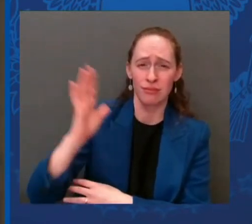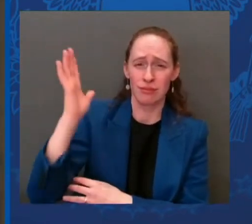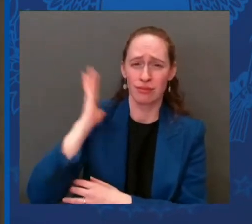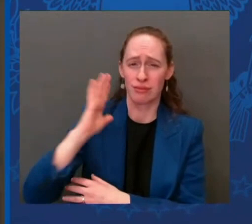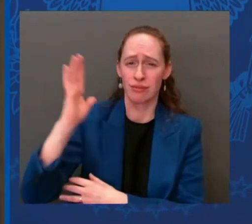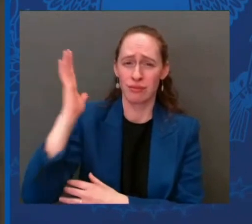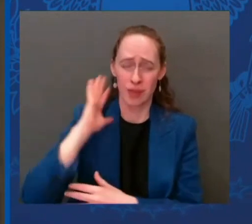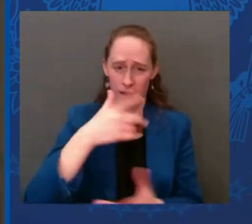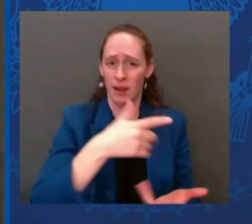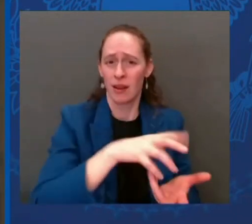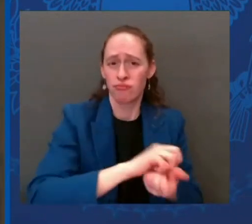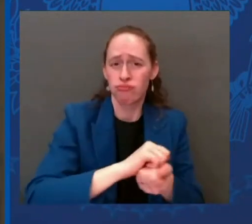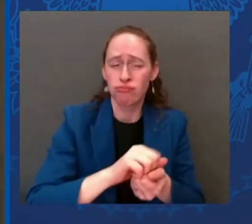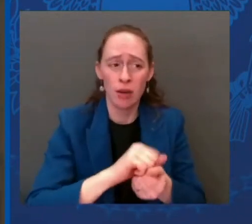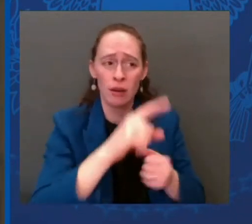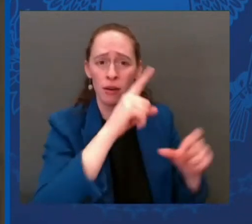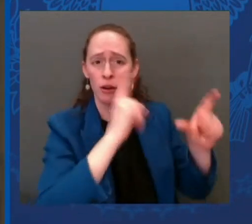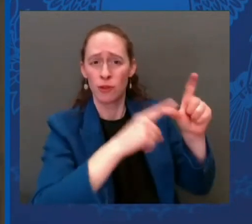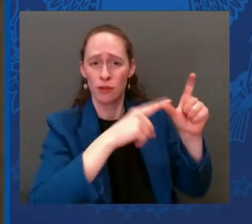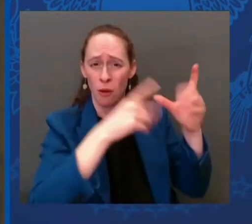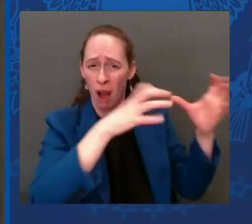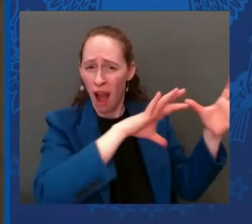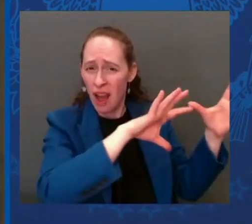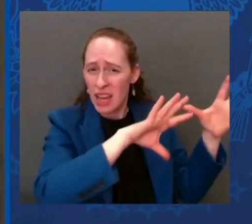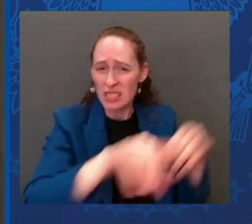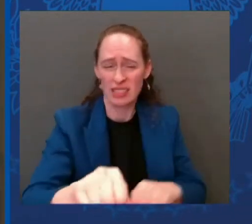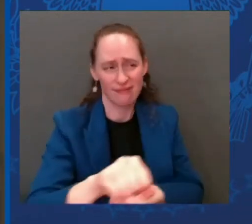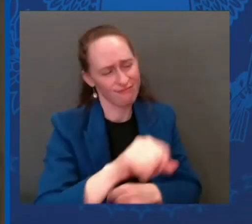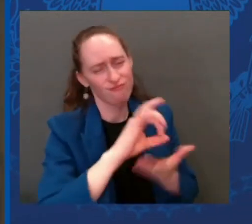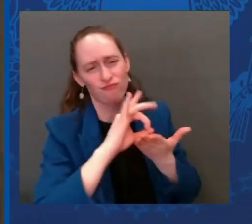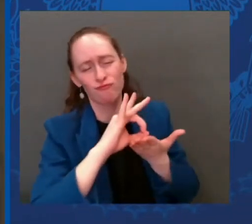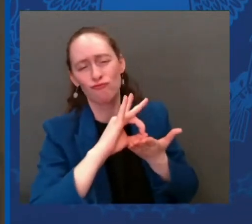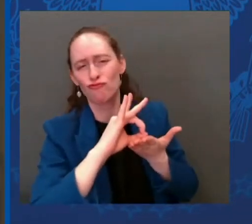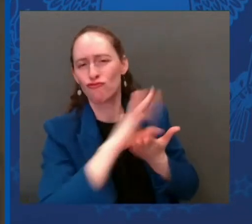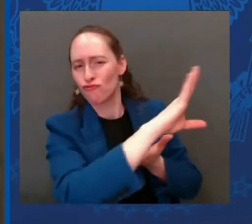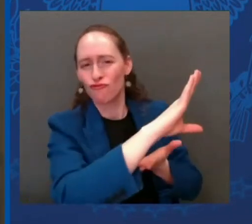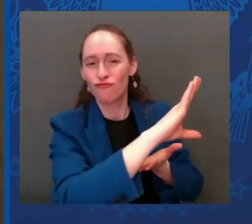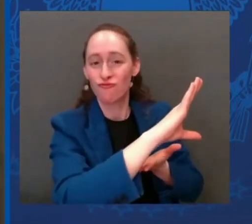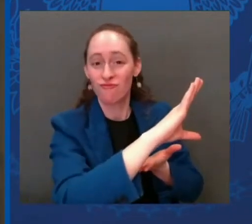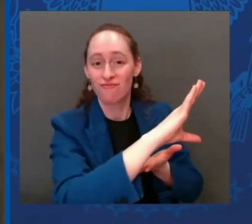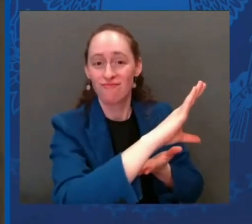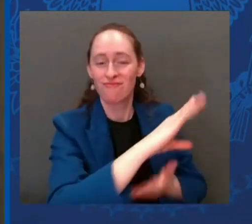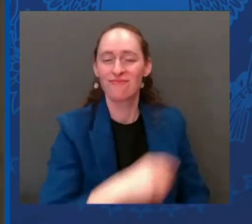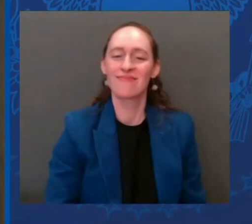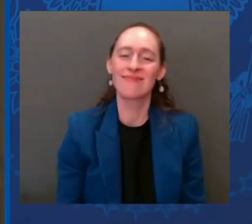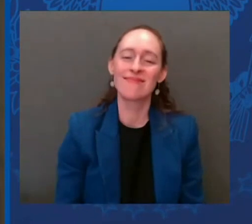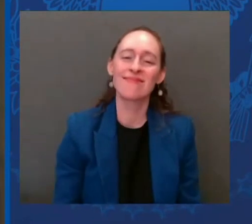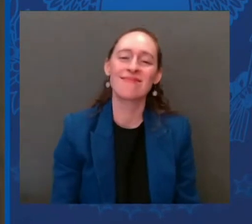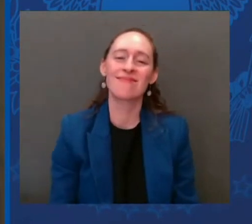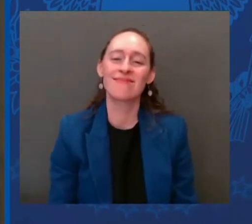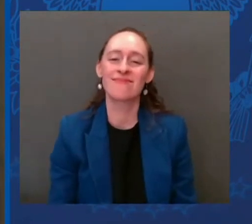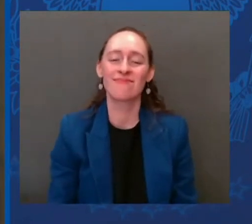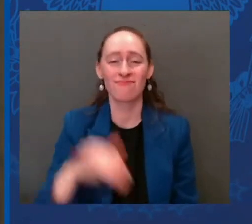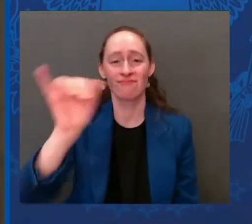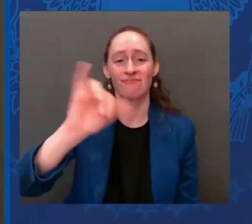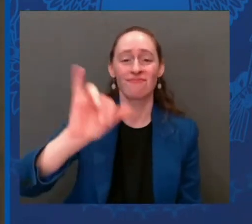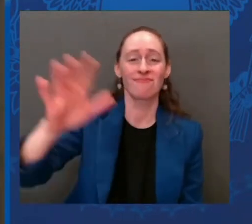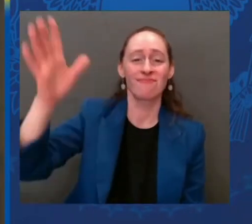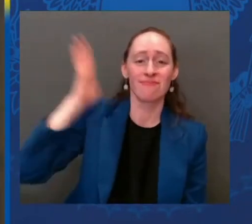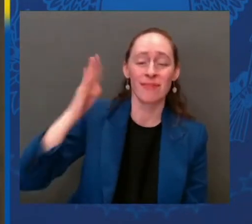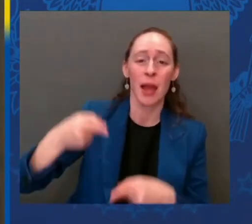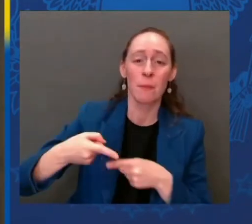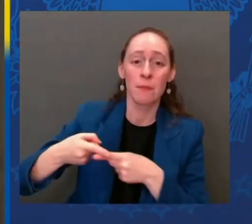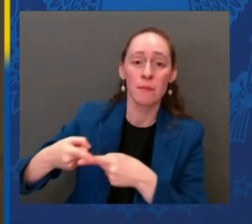leaders of the opposition and the people of Belarus continue to fight for their democracy. That's how the resolve of Moldovan